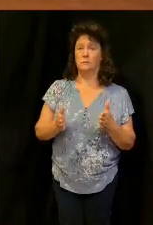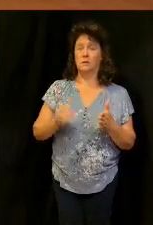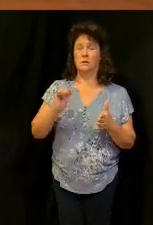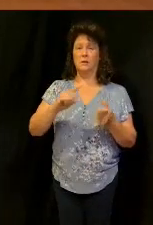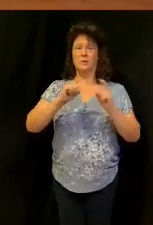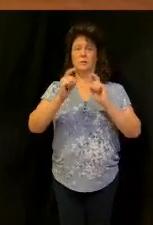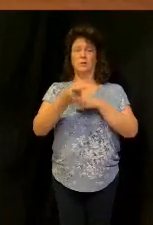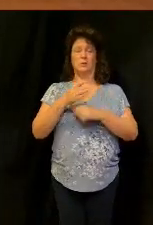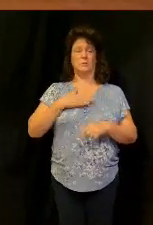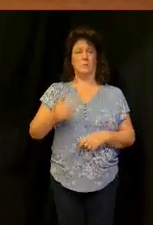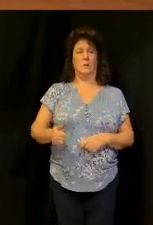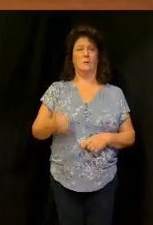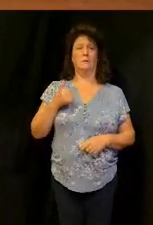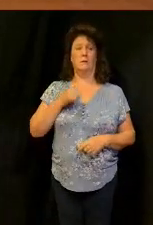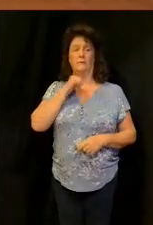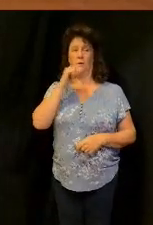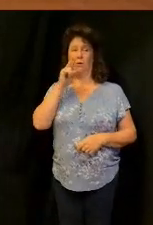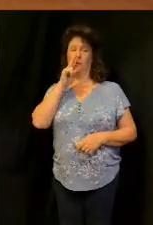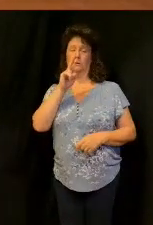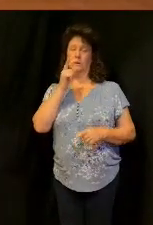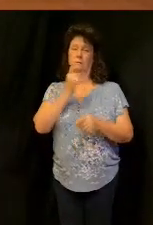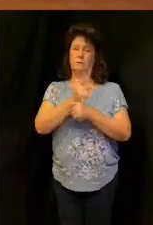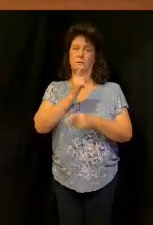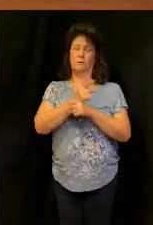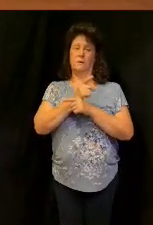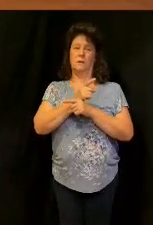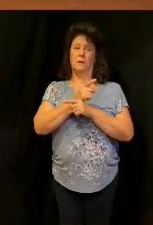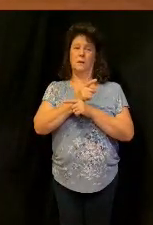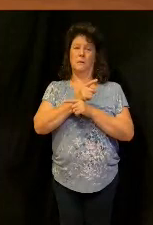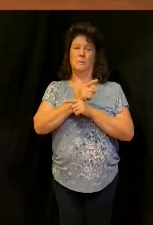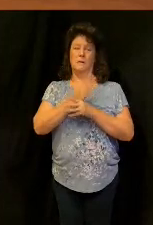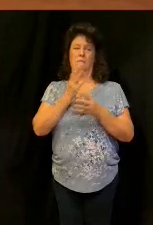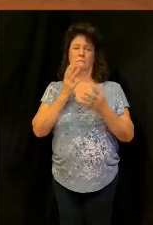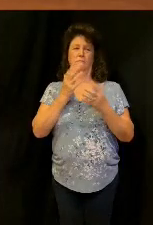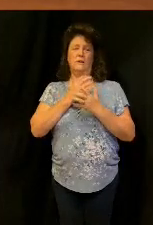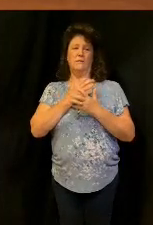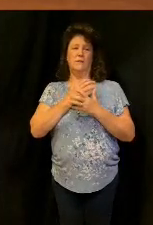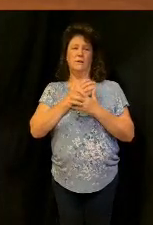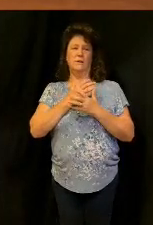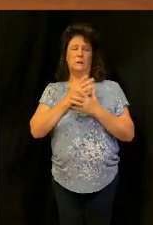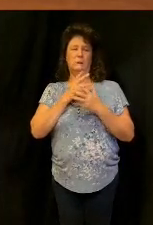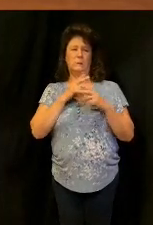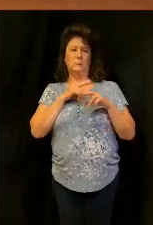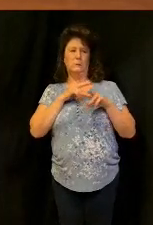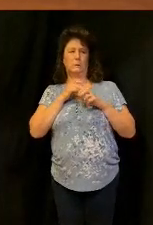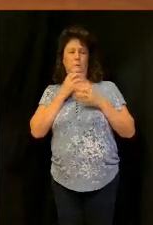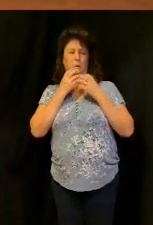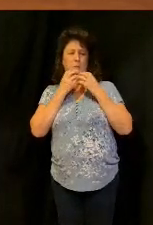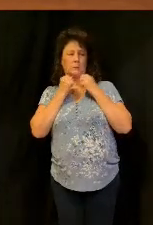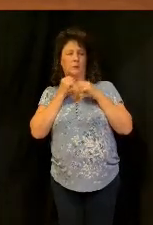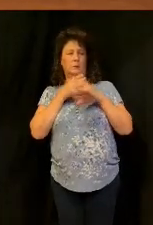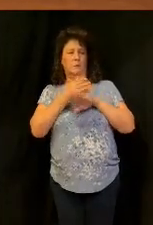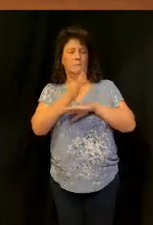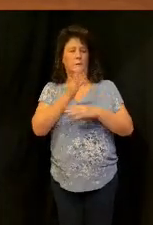we view our lives if we don't see it right we get anxious over money we get fearful over money we get greedy over money we get moody over money